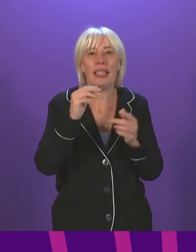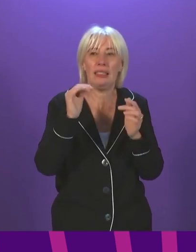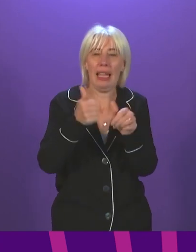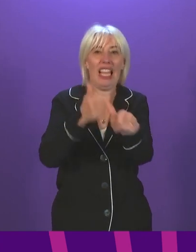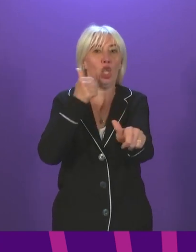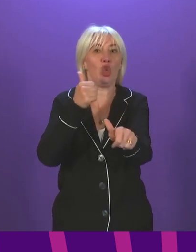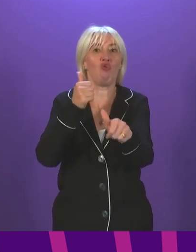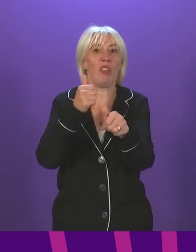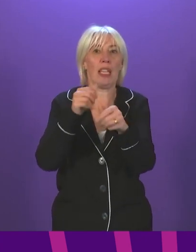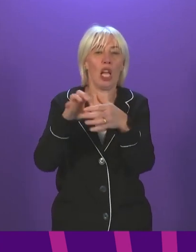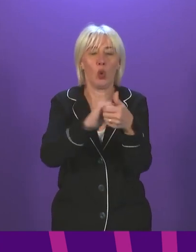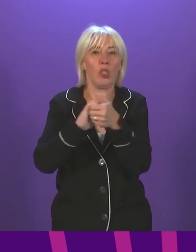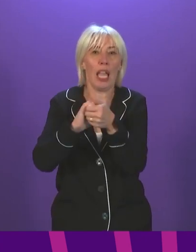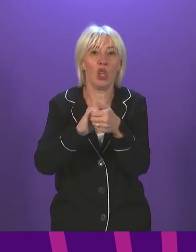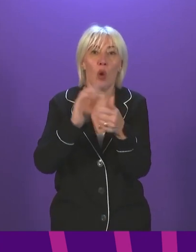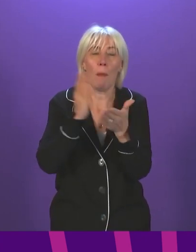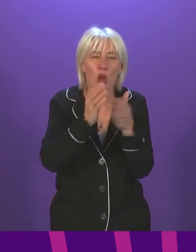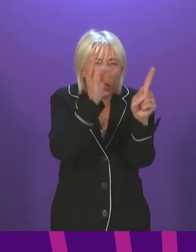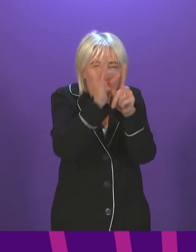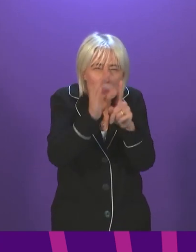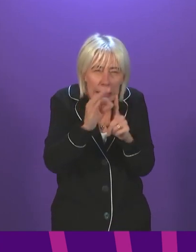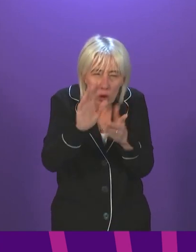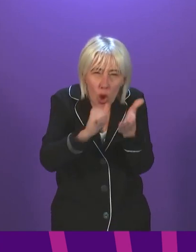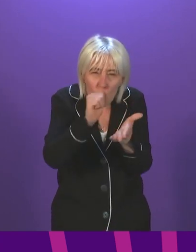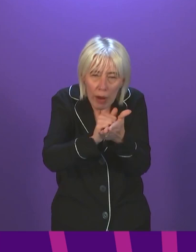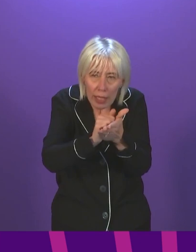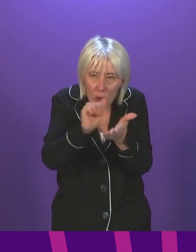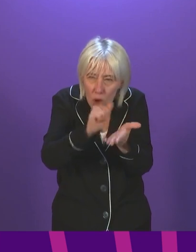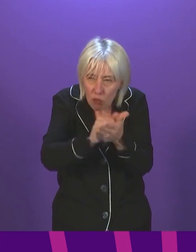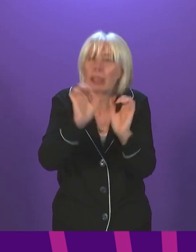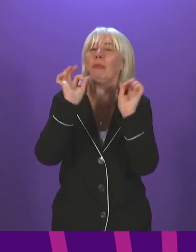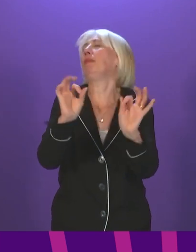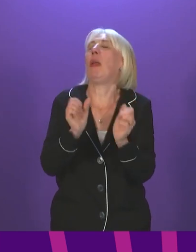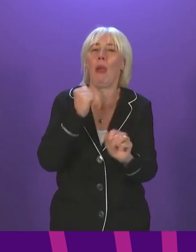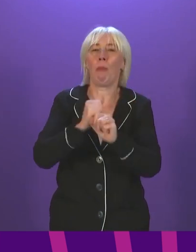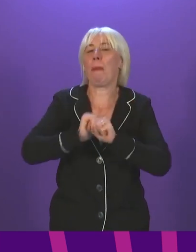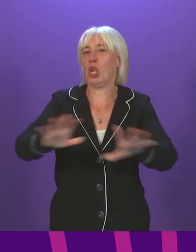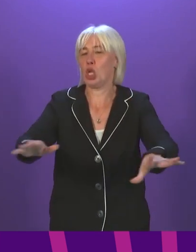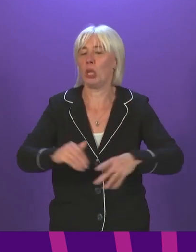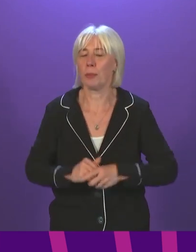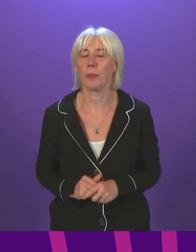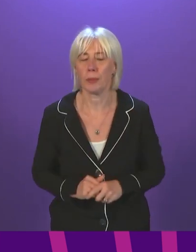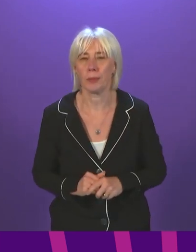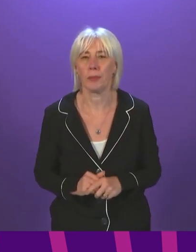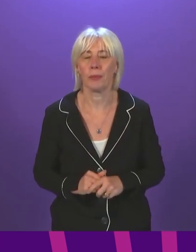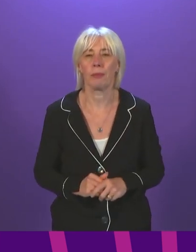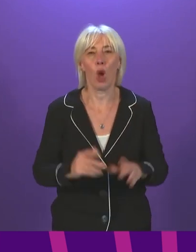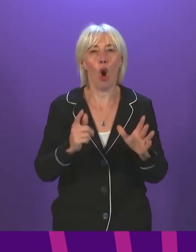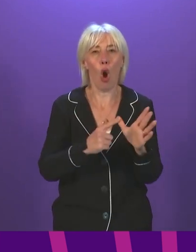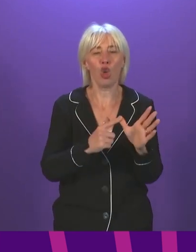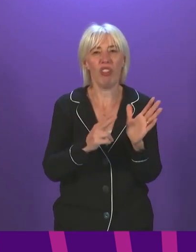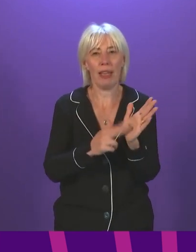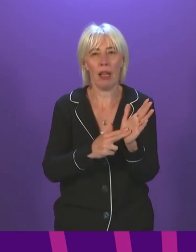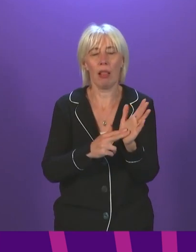detail of that right, and we will publish it soon once that work has concluded. Audrey Nicholl, to be followed by